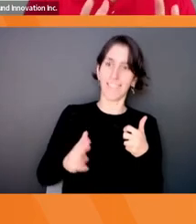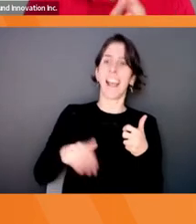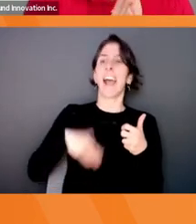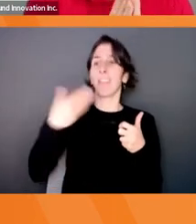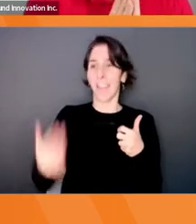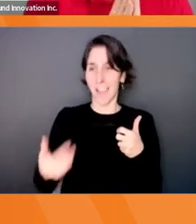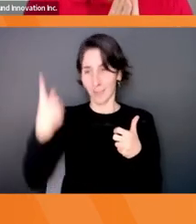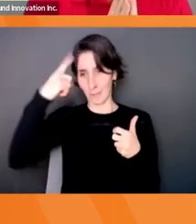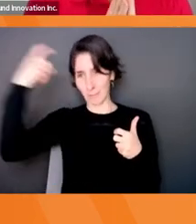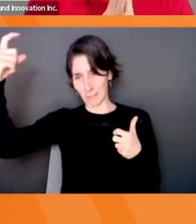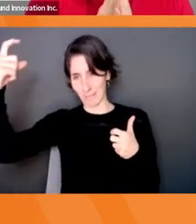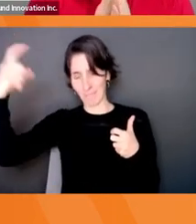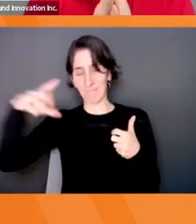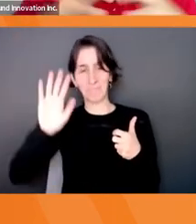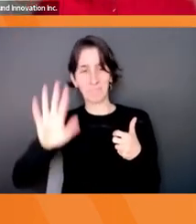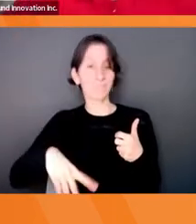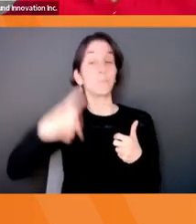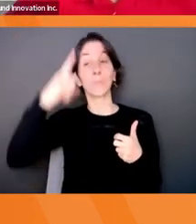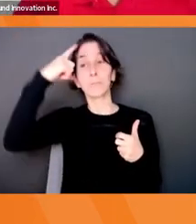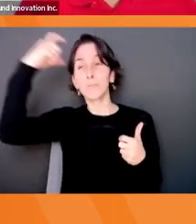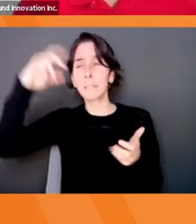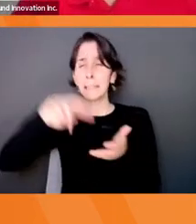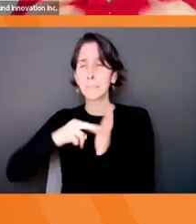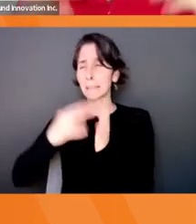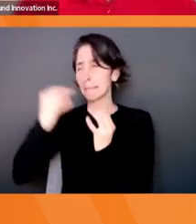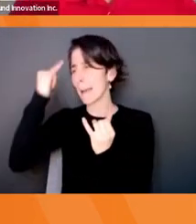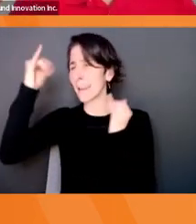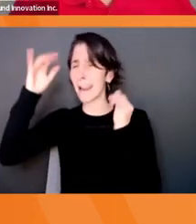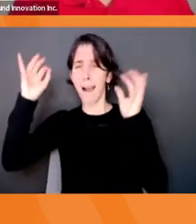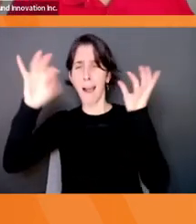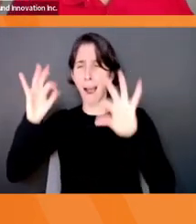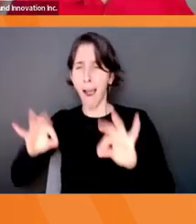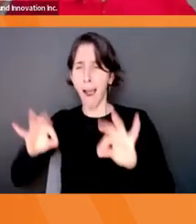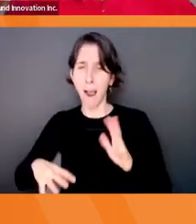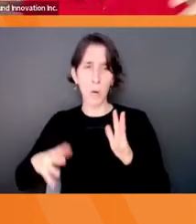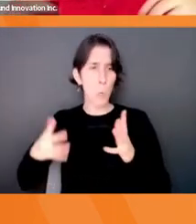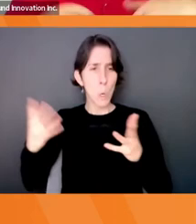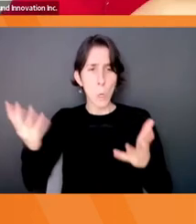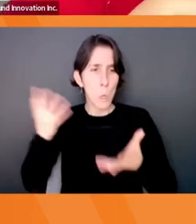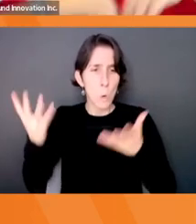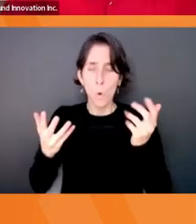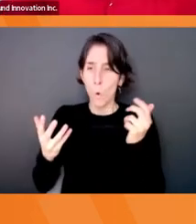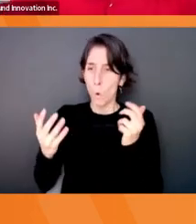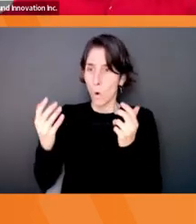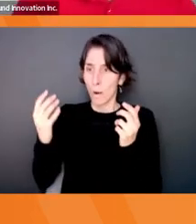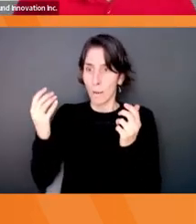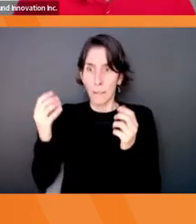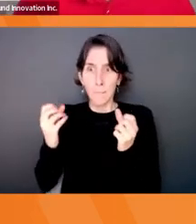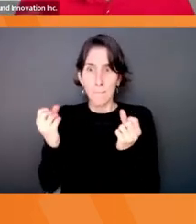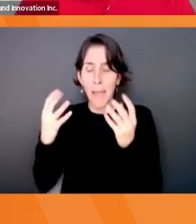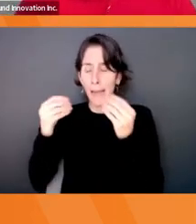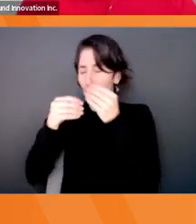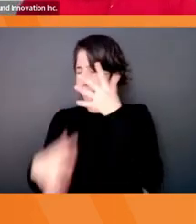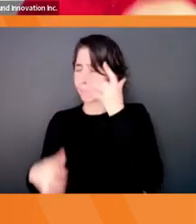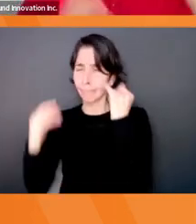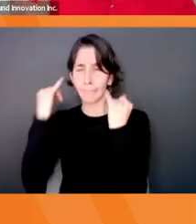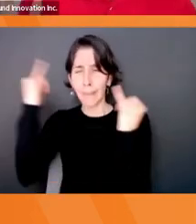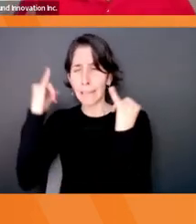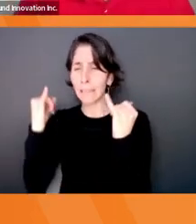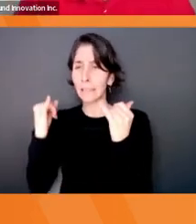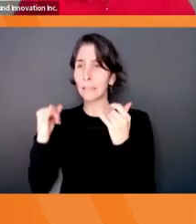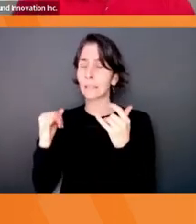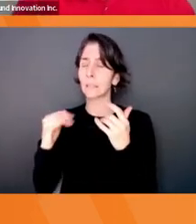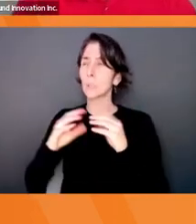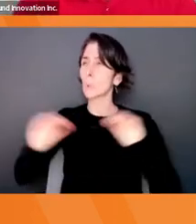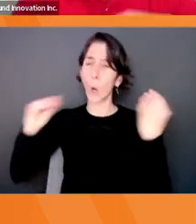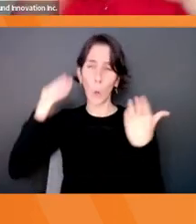dreaming is where you're creating lots of ideas, you're ideating. So you're you're generating all sorts of things. You know, sky's